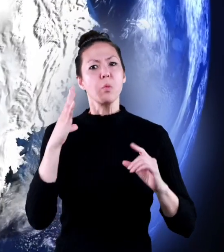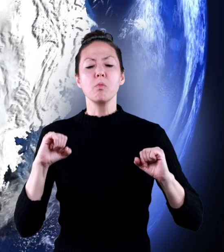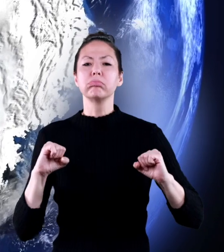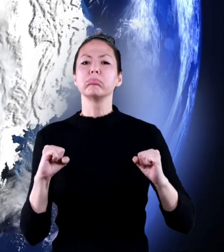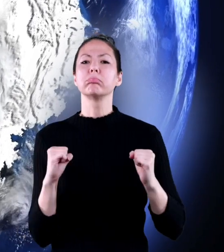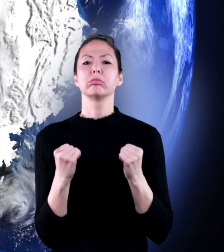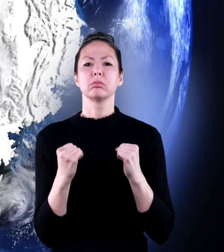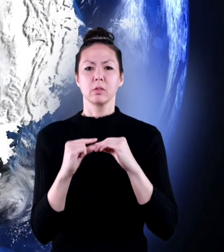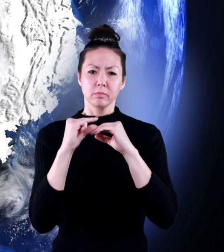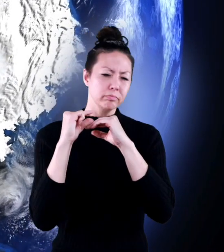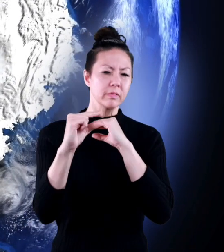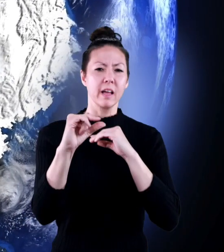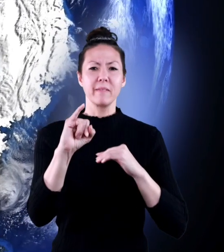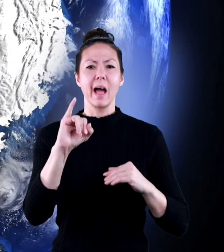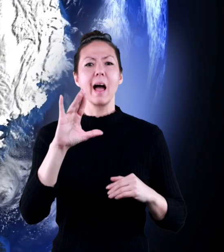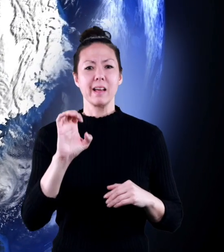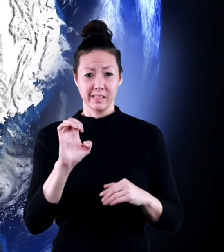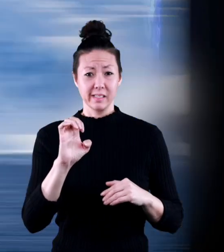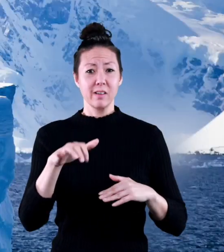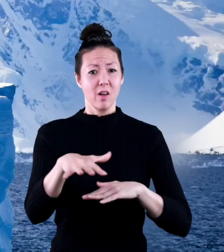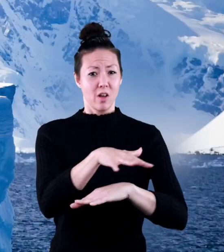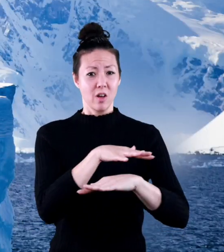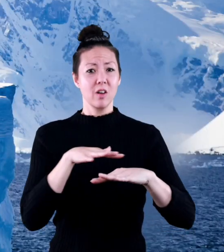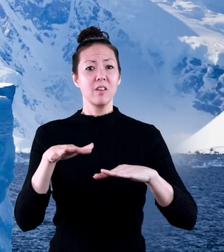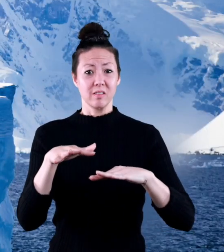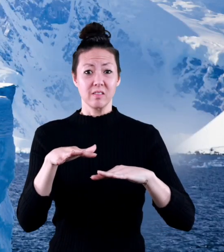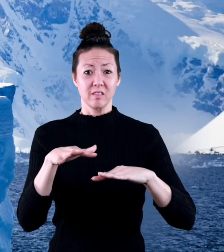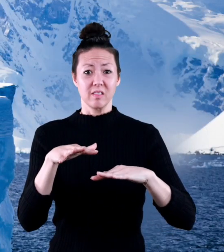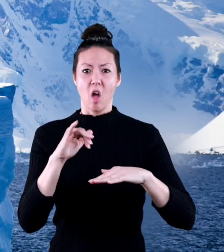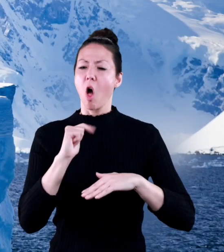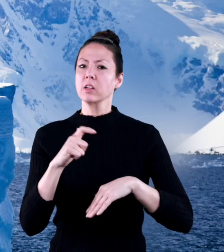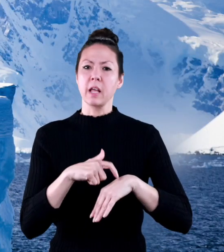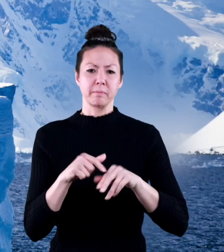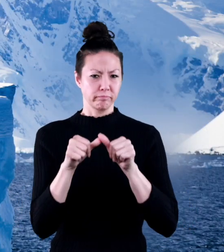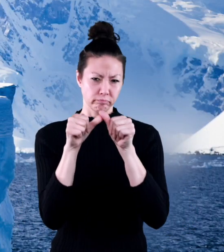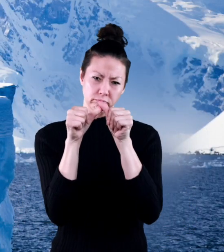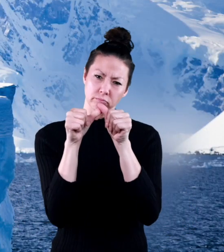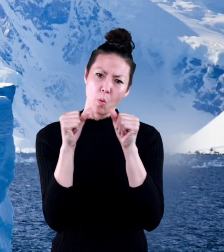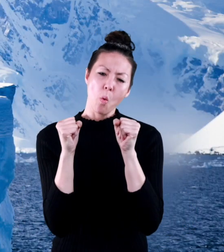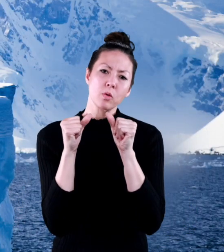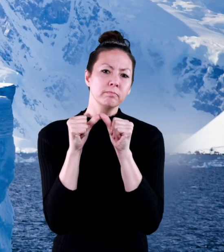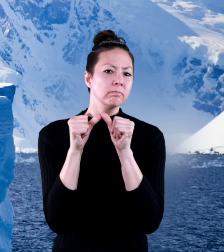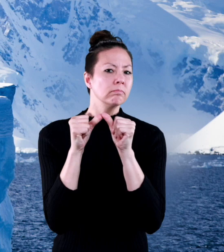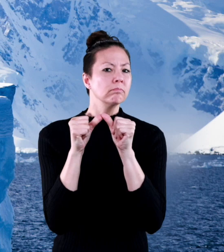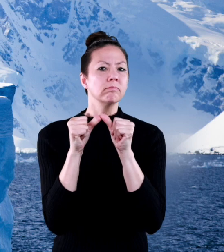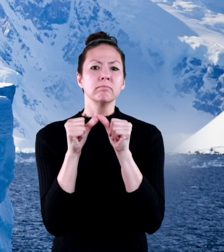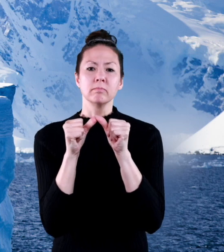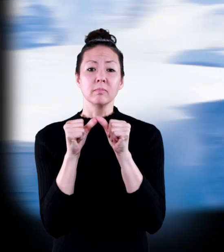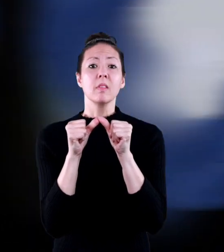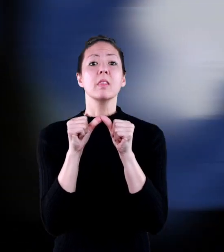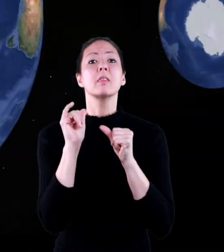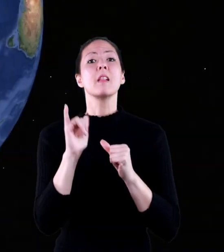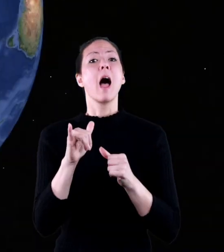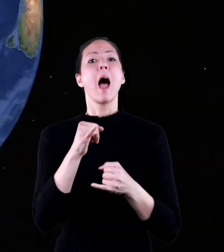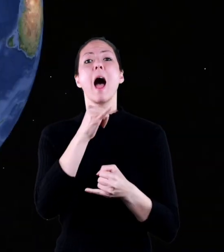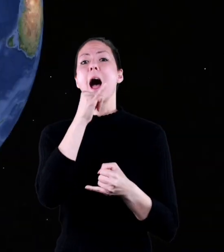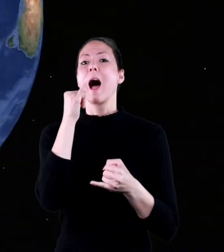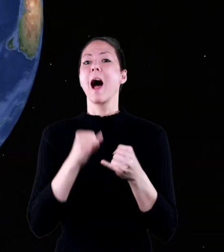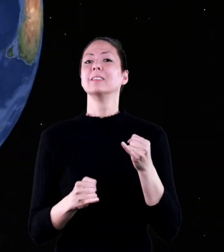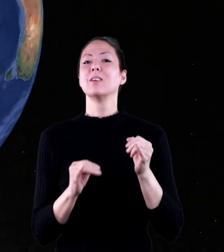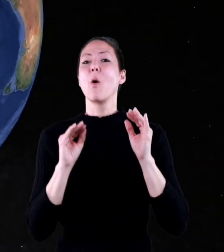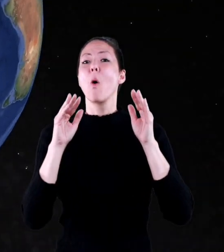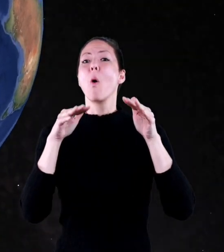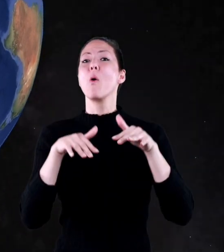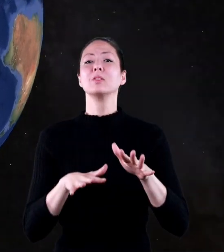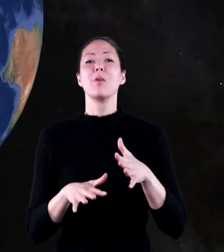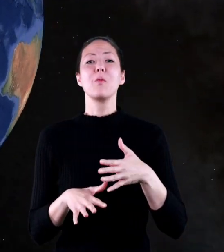because of the sheet of ice that covers Antarctica. And it's cold all the time. This brings us